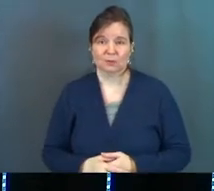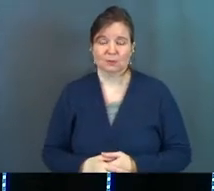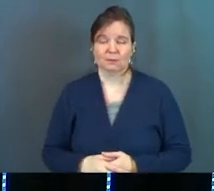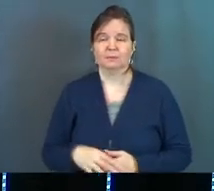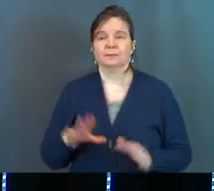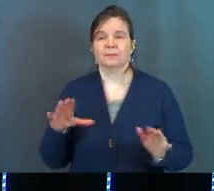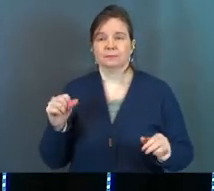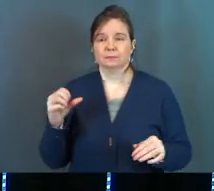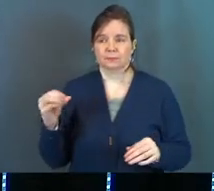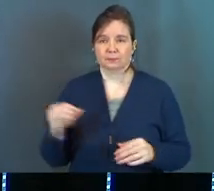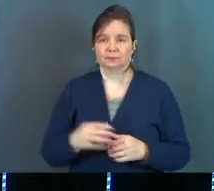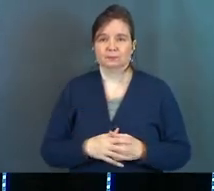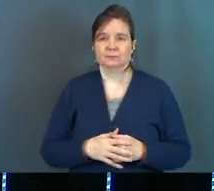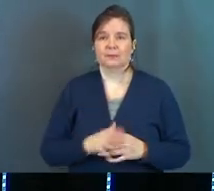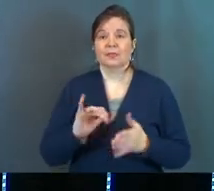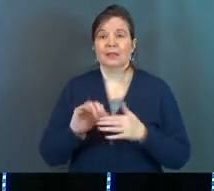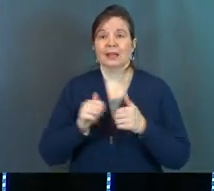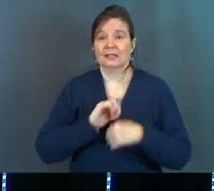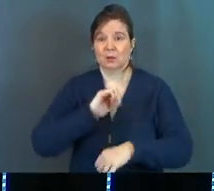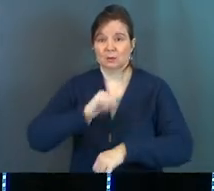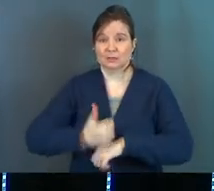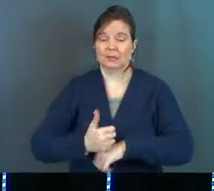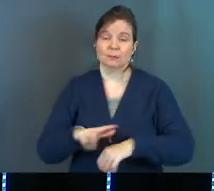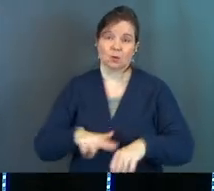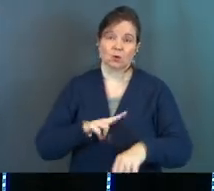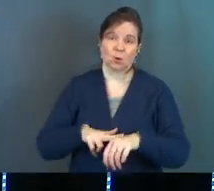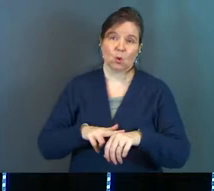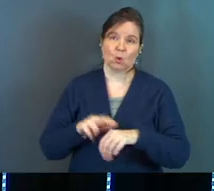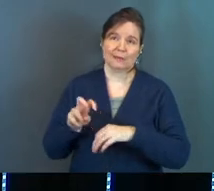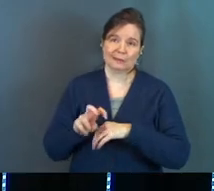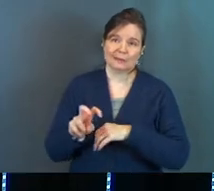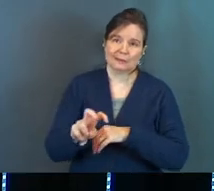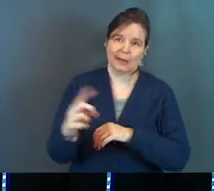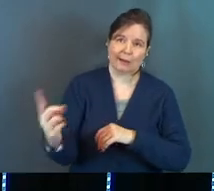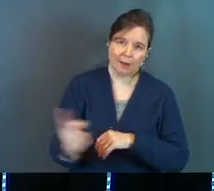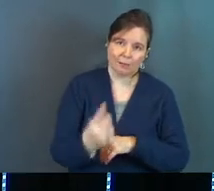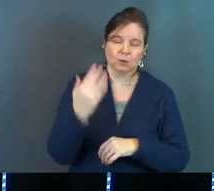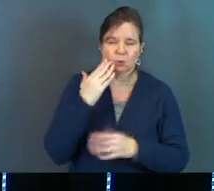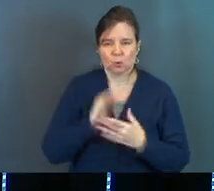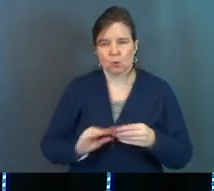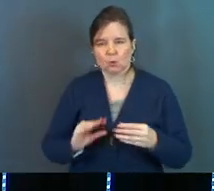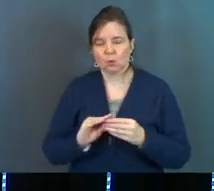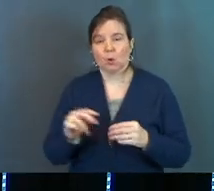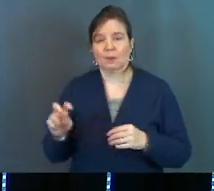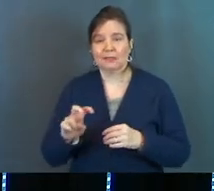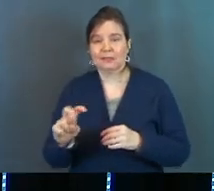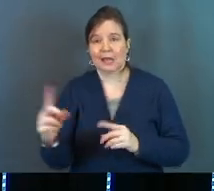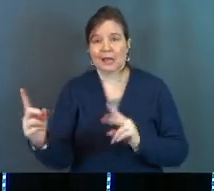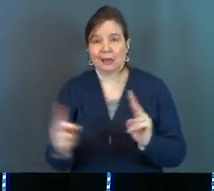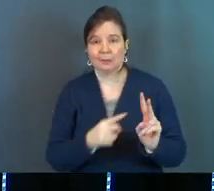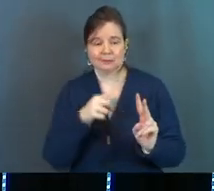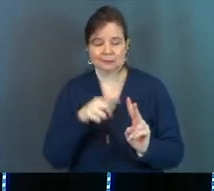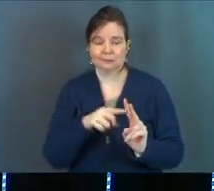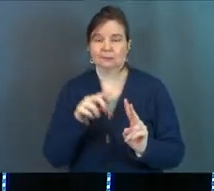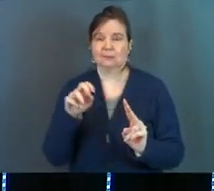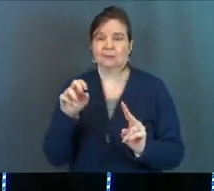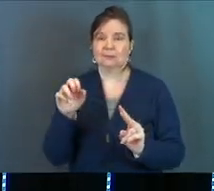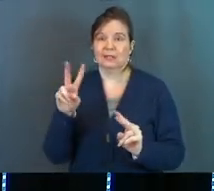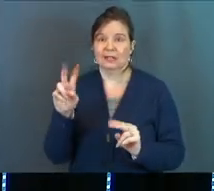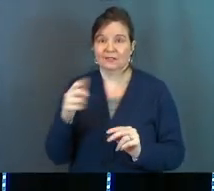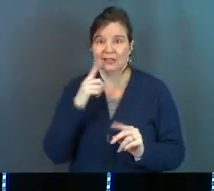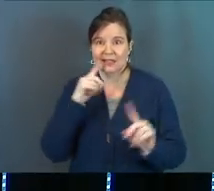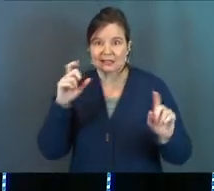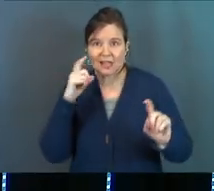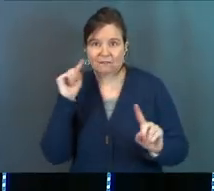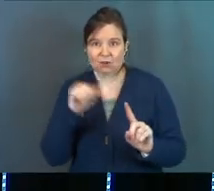And so that's how it sets up. And of course, the serpent comes and you know the story. And the serpent comes and the serpent's got a